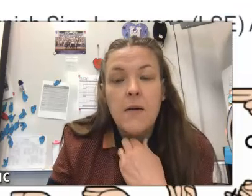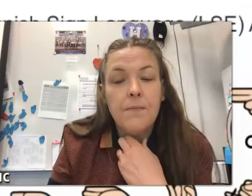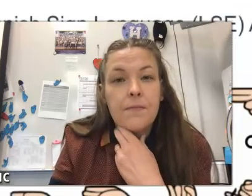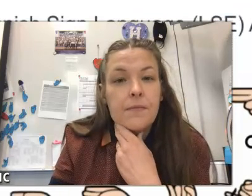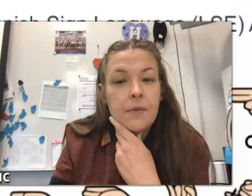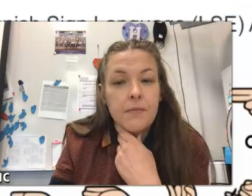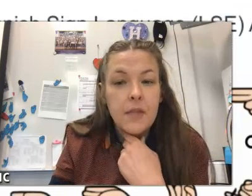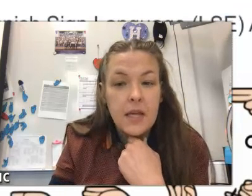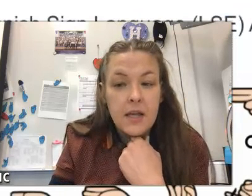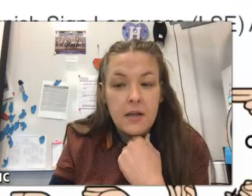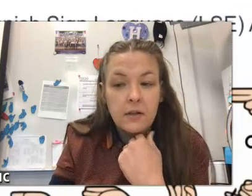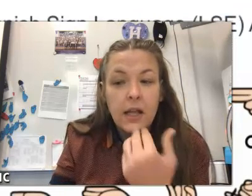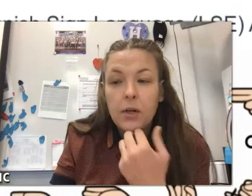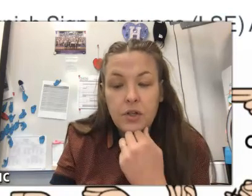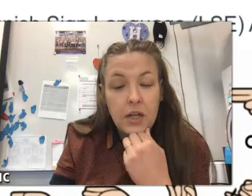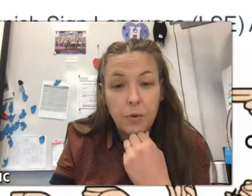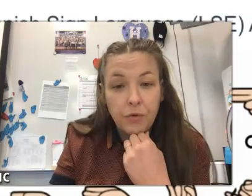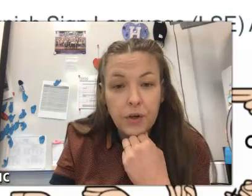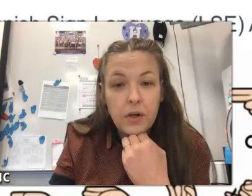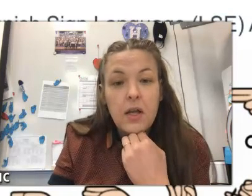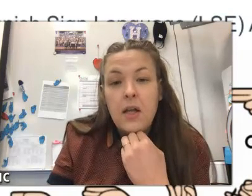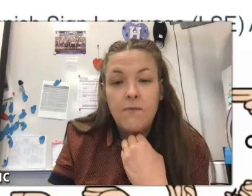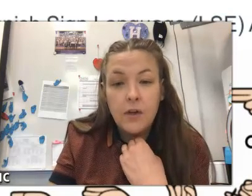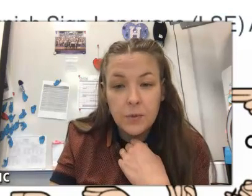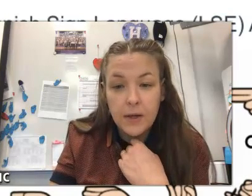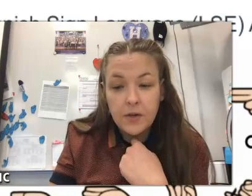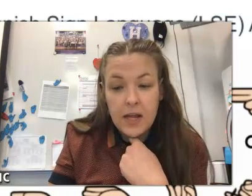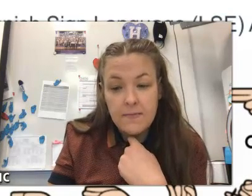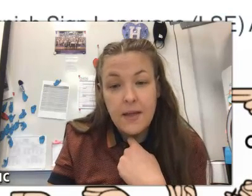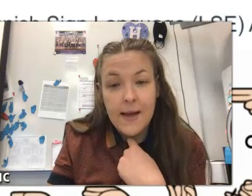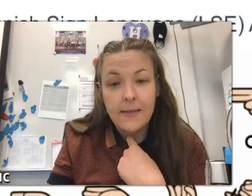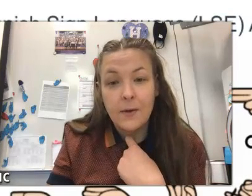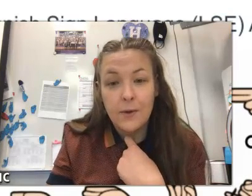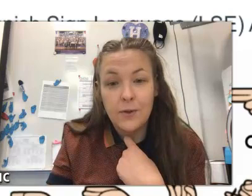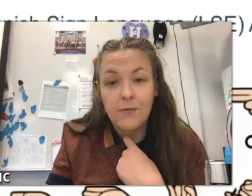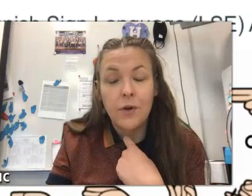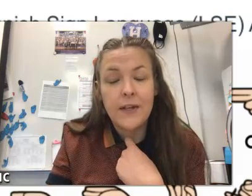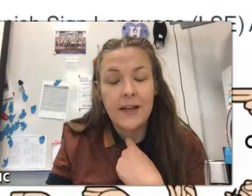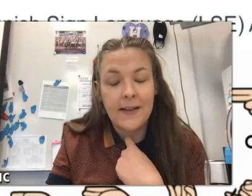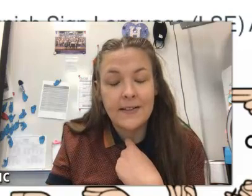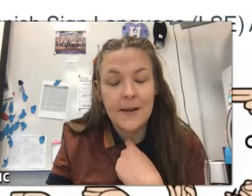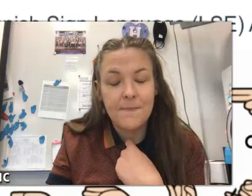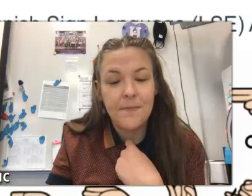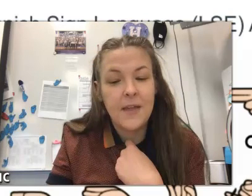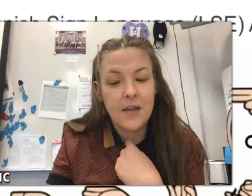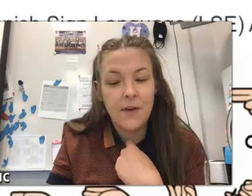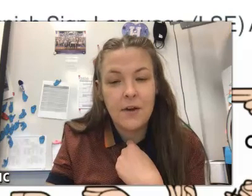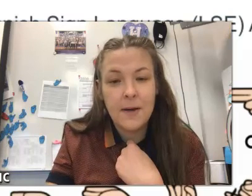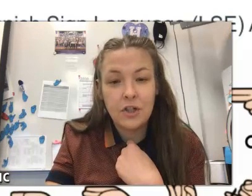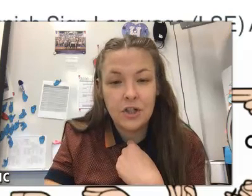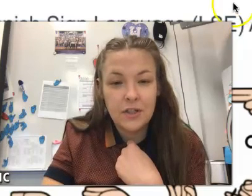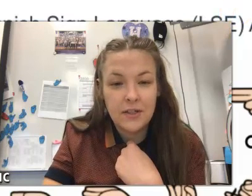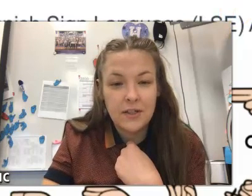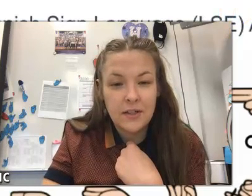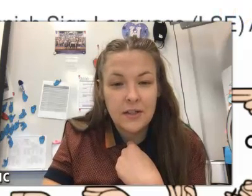the language that you prefer and fingerspell your name in that language, first and last name. Thank you